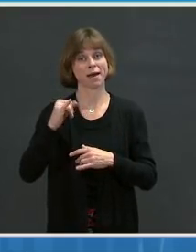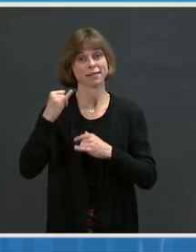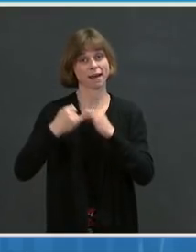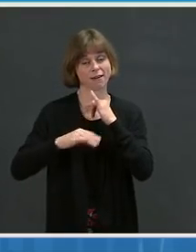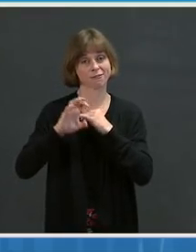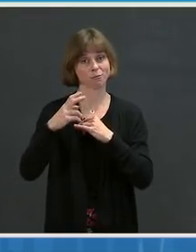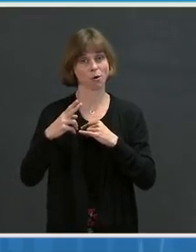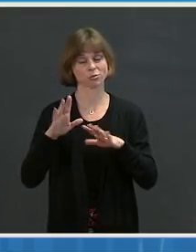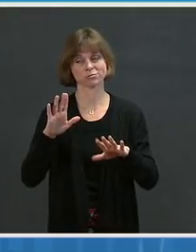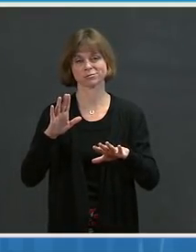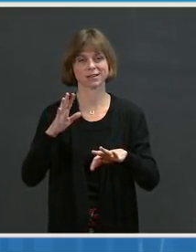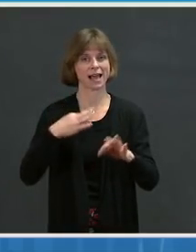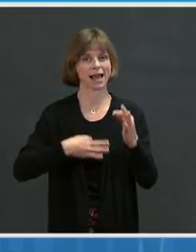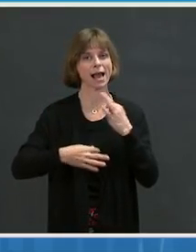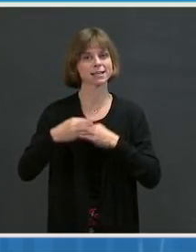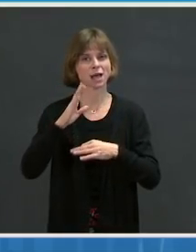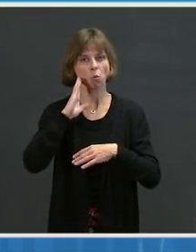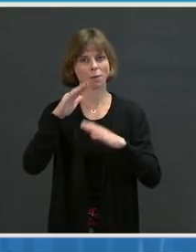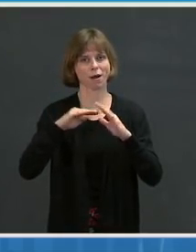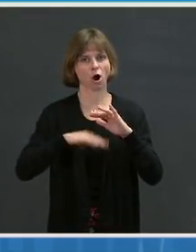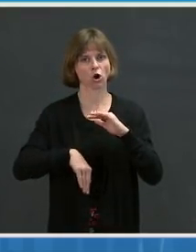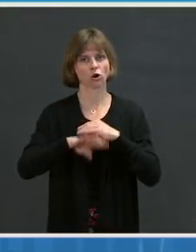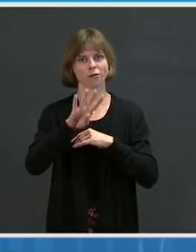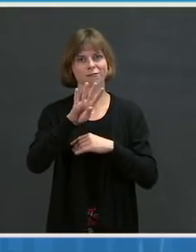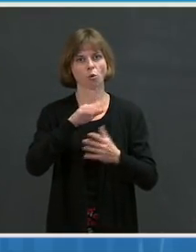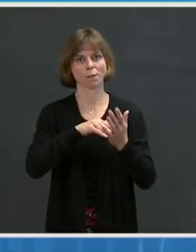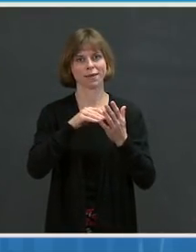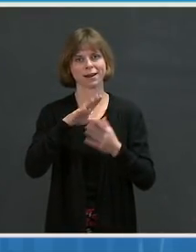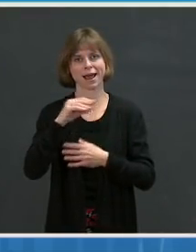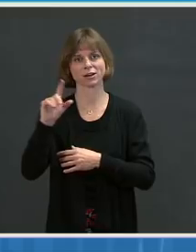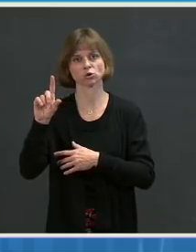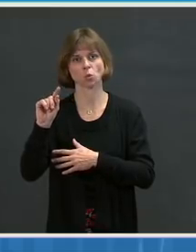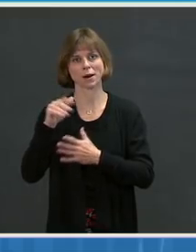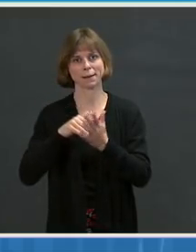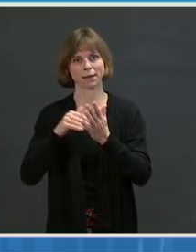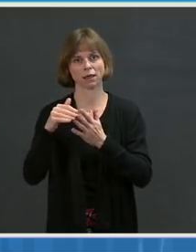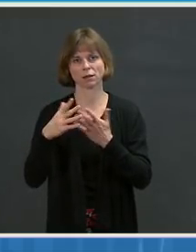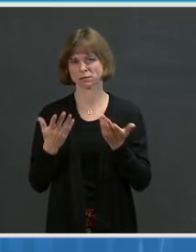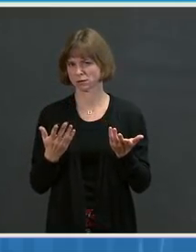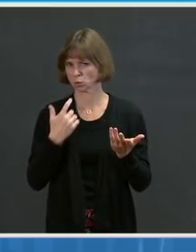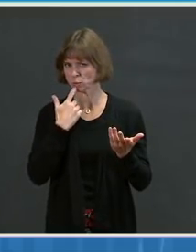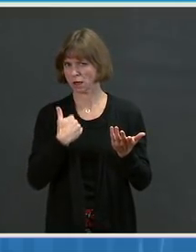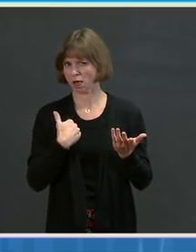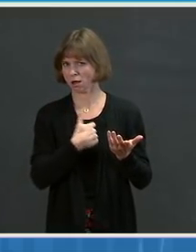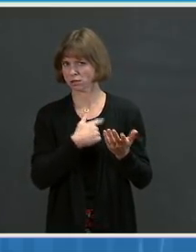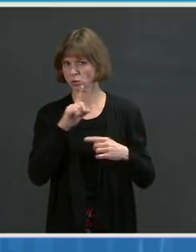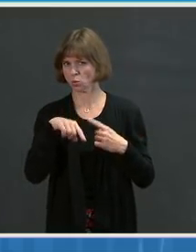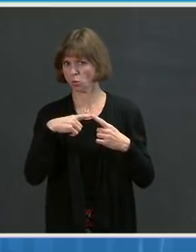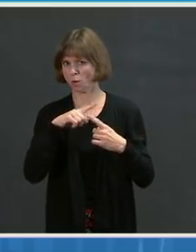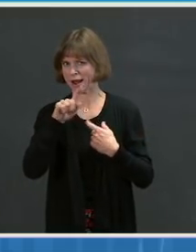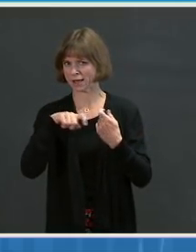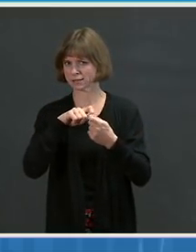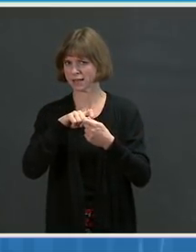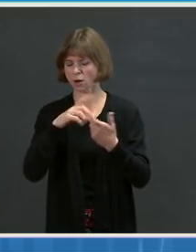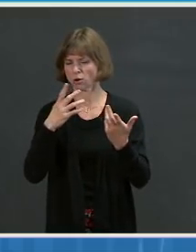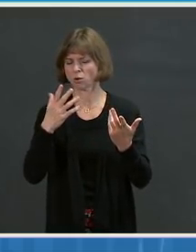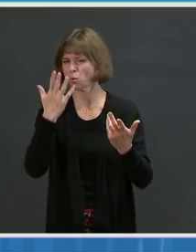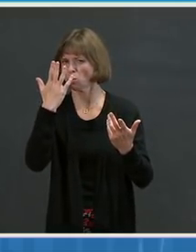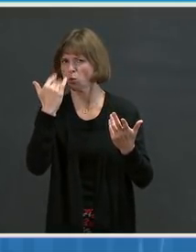Instead, it's going to be under 4 million and 20 million. Can you tell us what exactly happened to cause these delays?